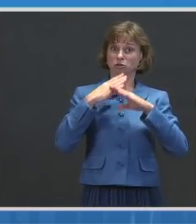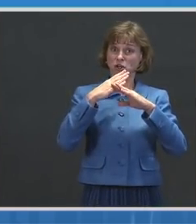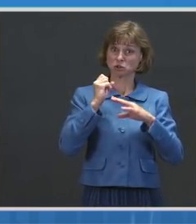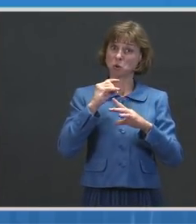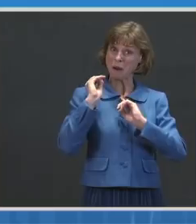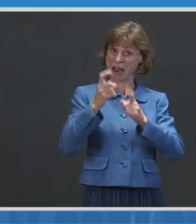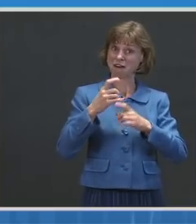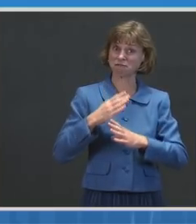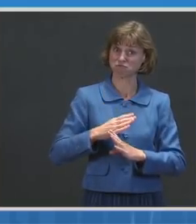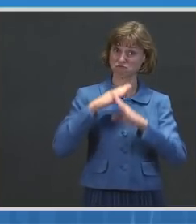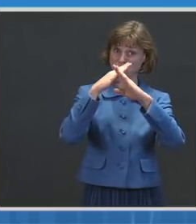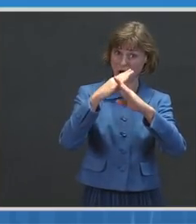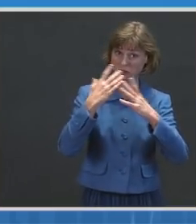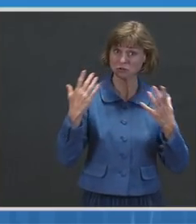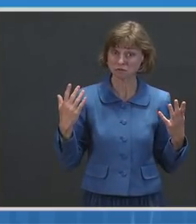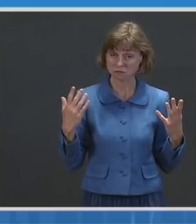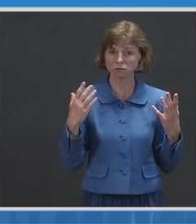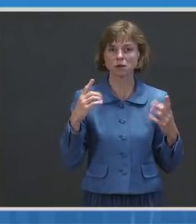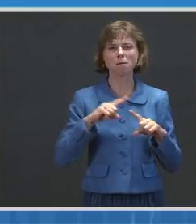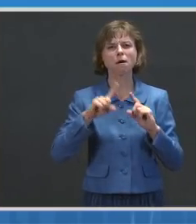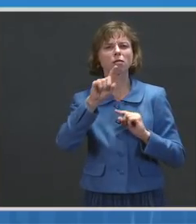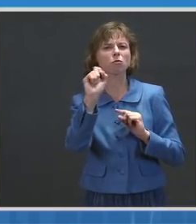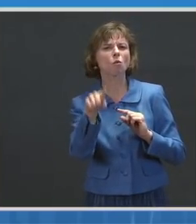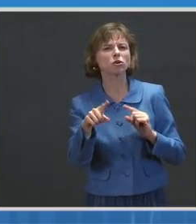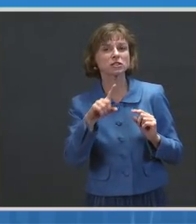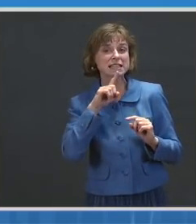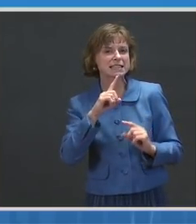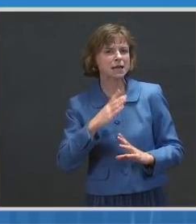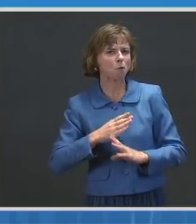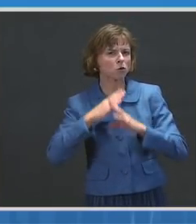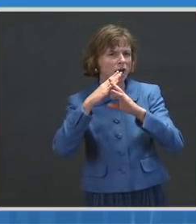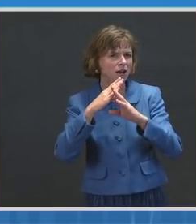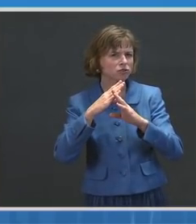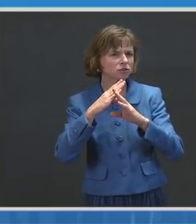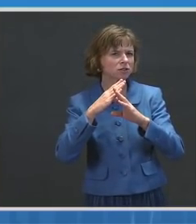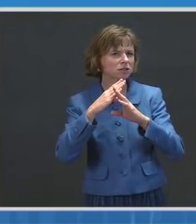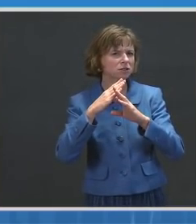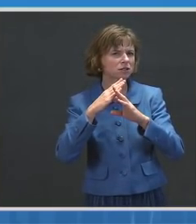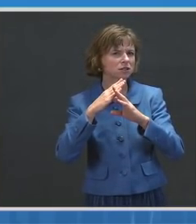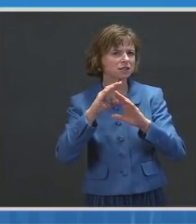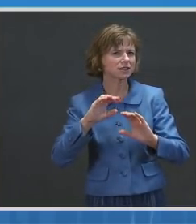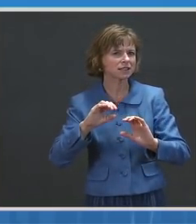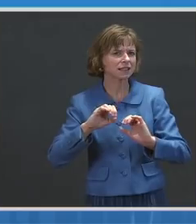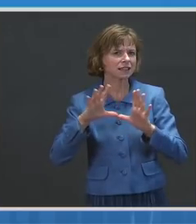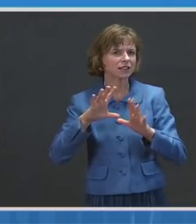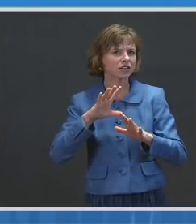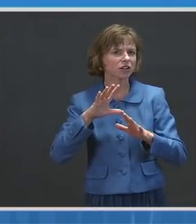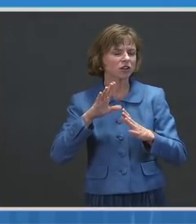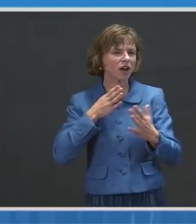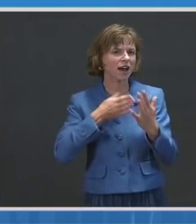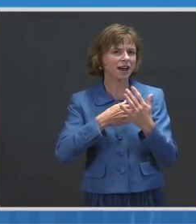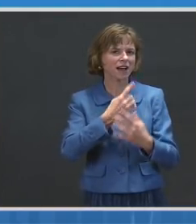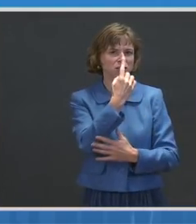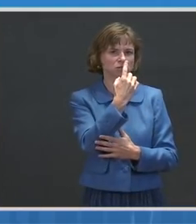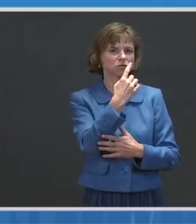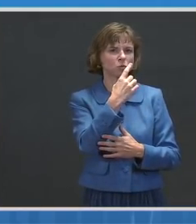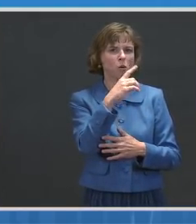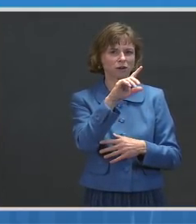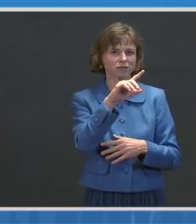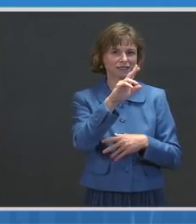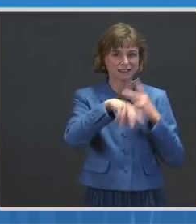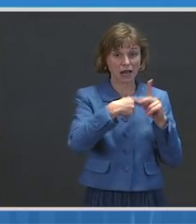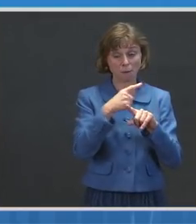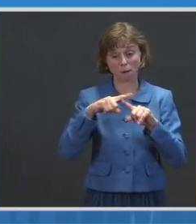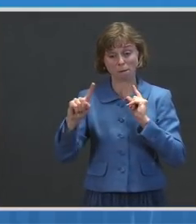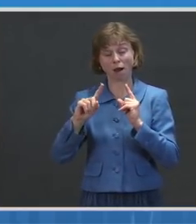of protection. And the question was, it was protection clearly against the wild type. However, the boost,